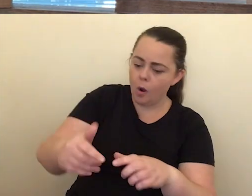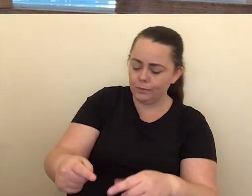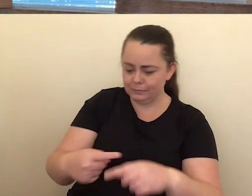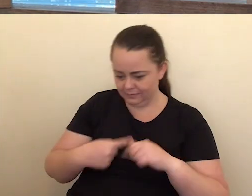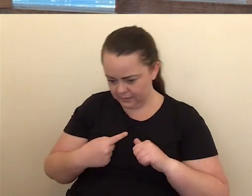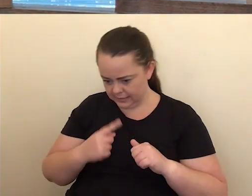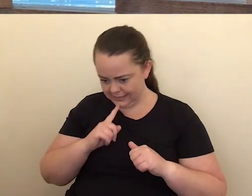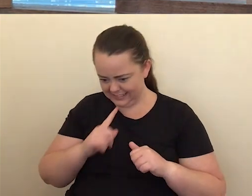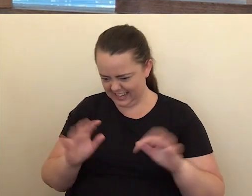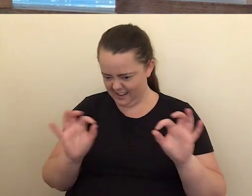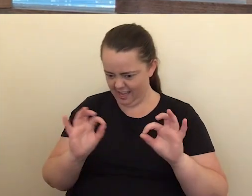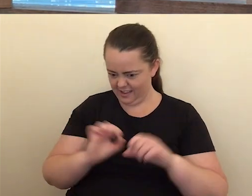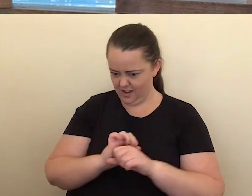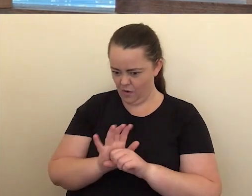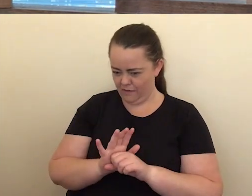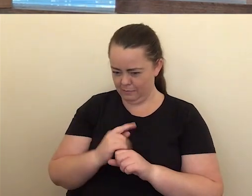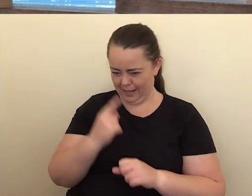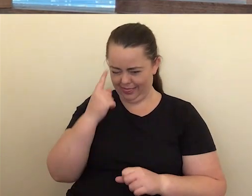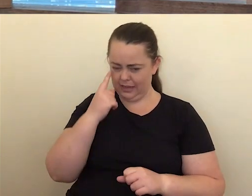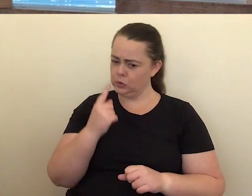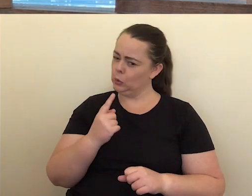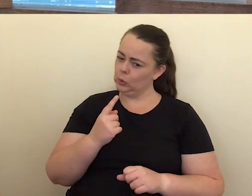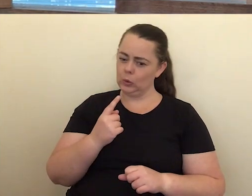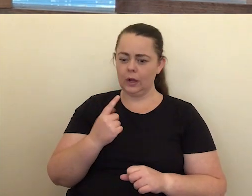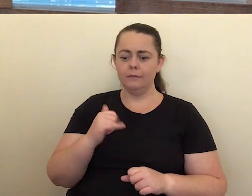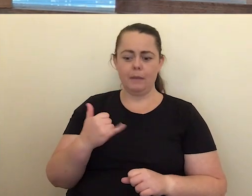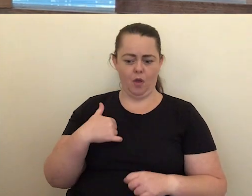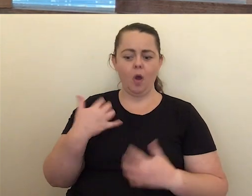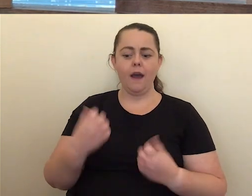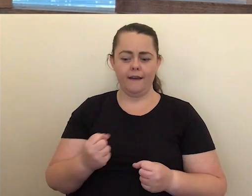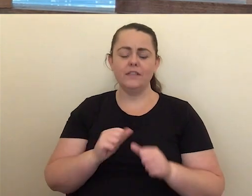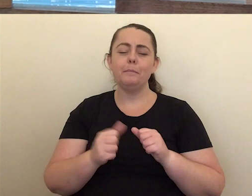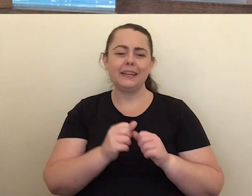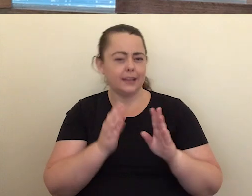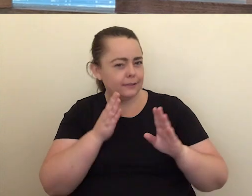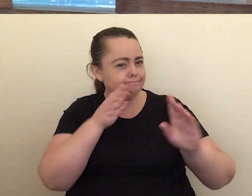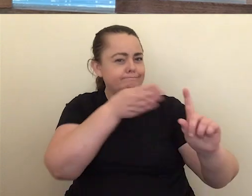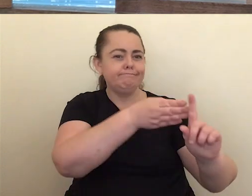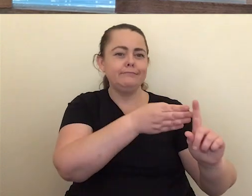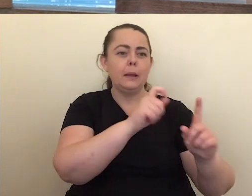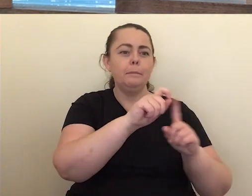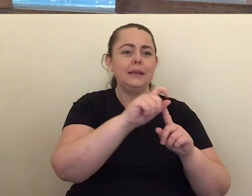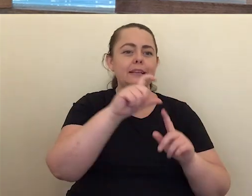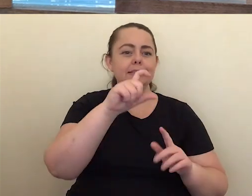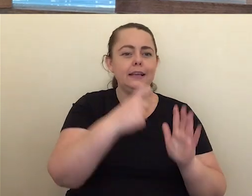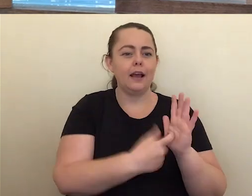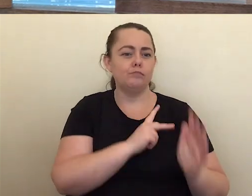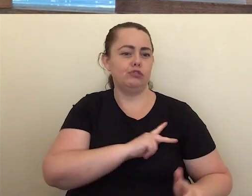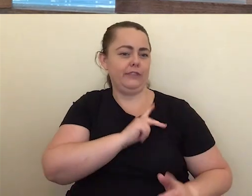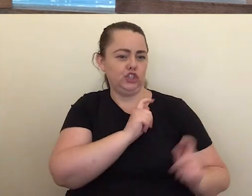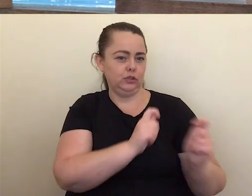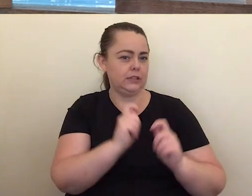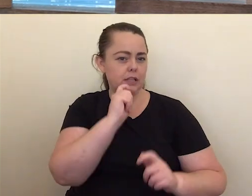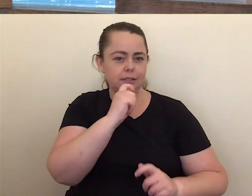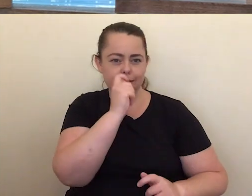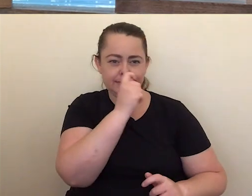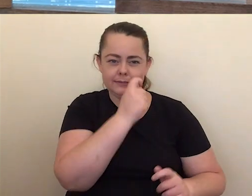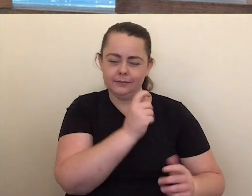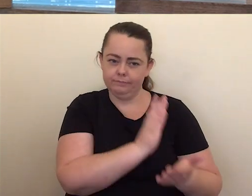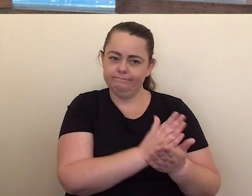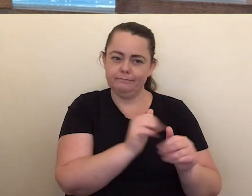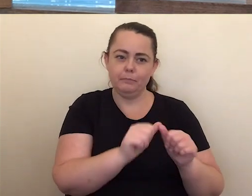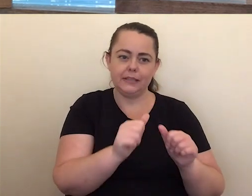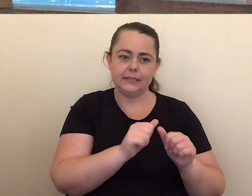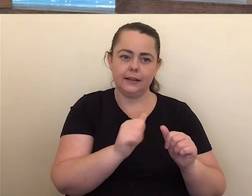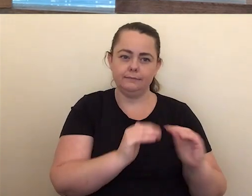or you seek out a test through a PCR test, which is our gold standard. Now, a